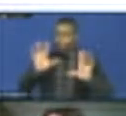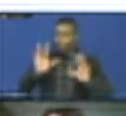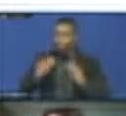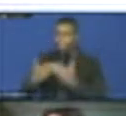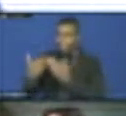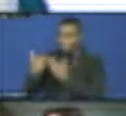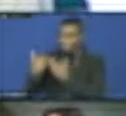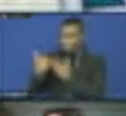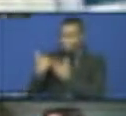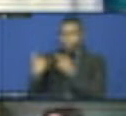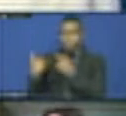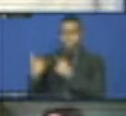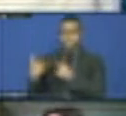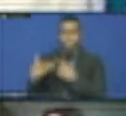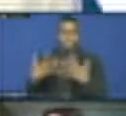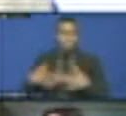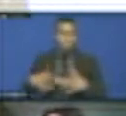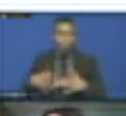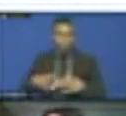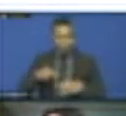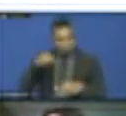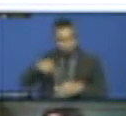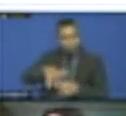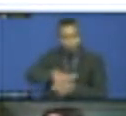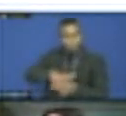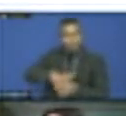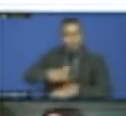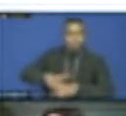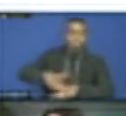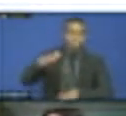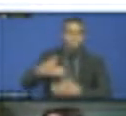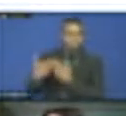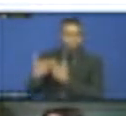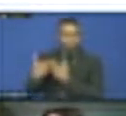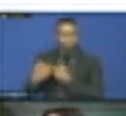other spheres of government may not be as close to the communities and